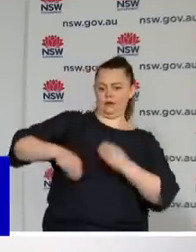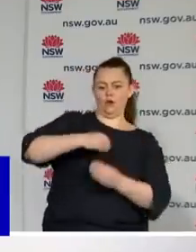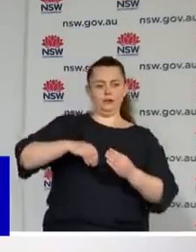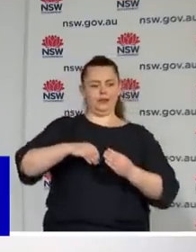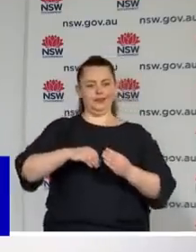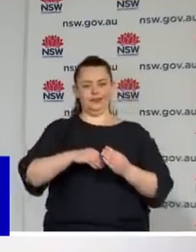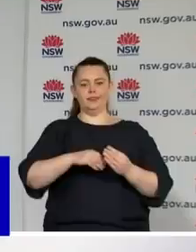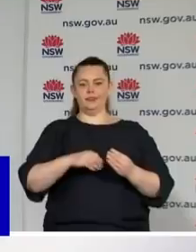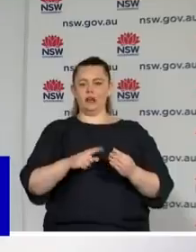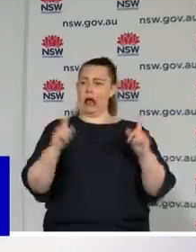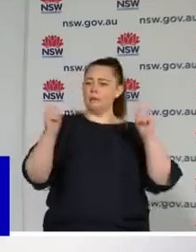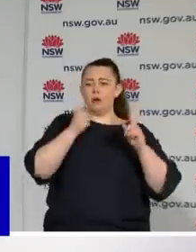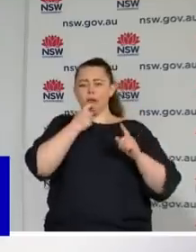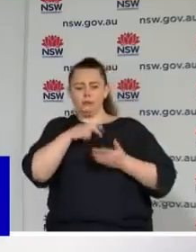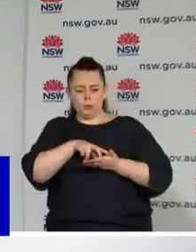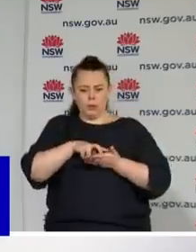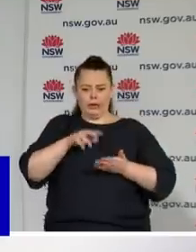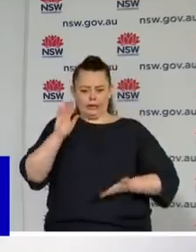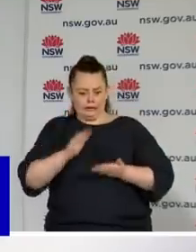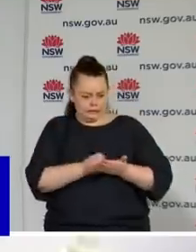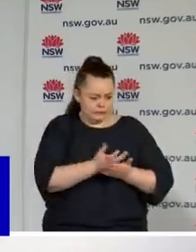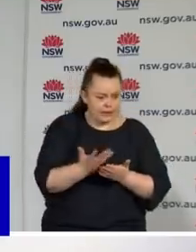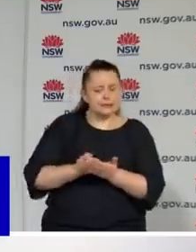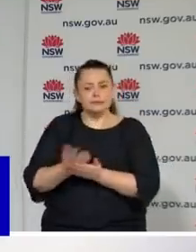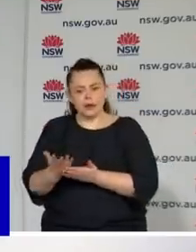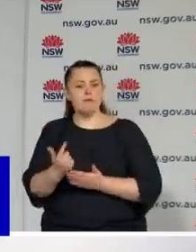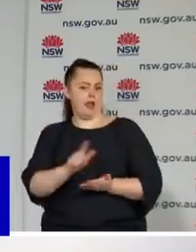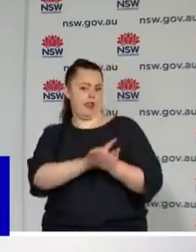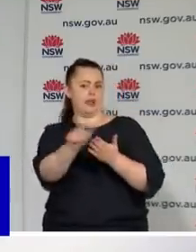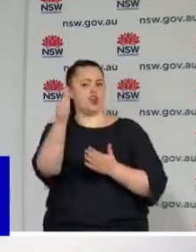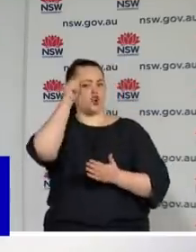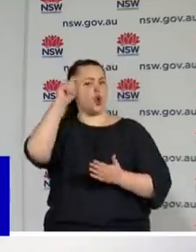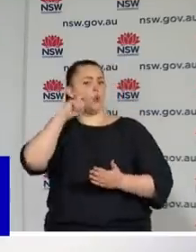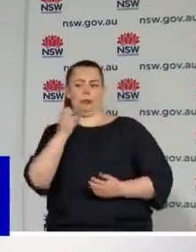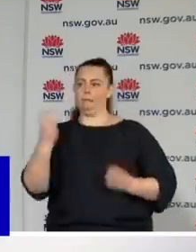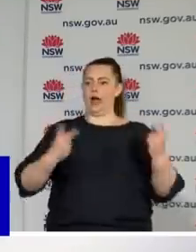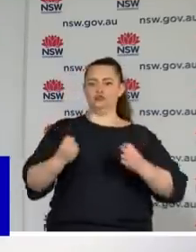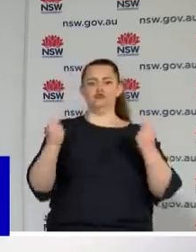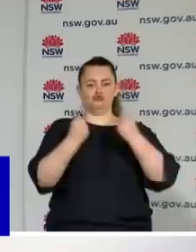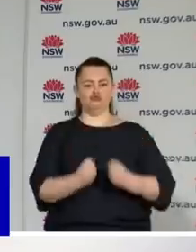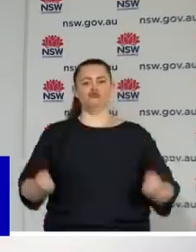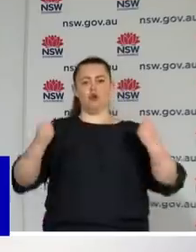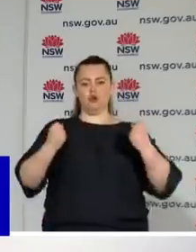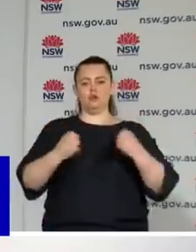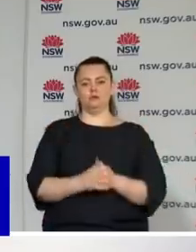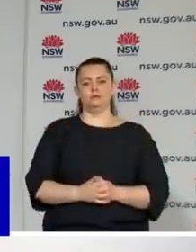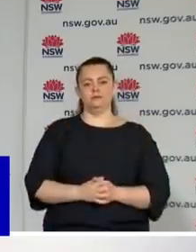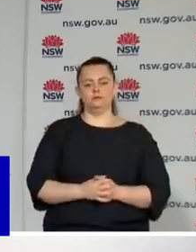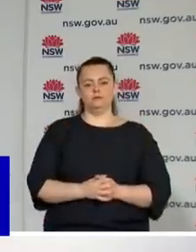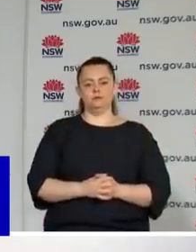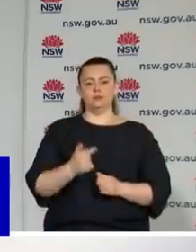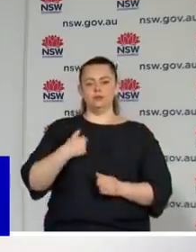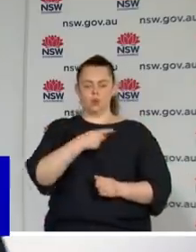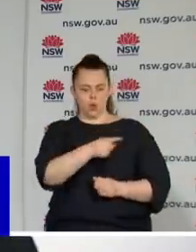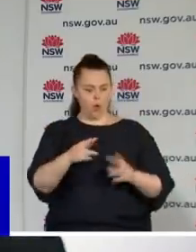side. So today is a great announcement for businesses right across the state. It gives them the certainty of having that cash flow from the New South Wales government as we